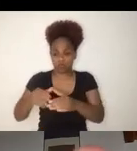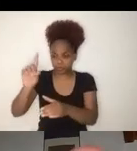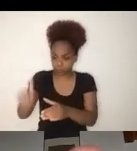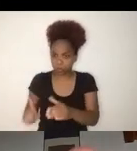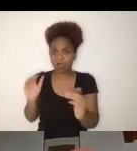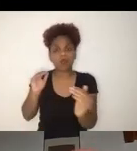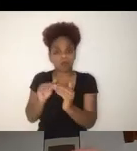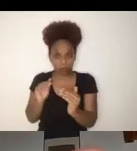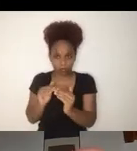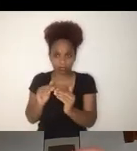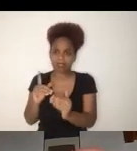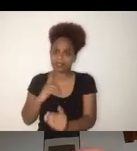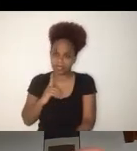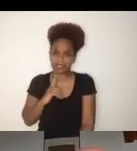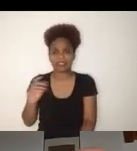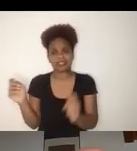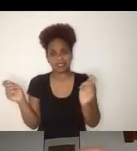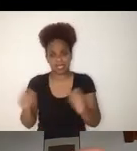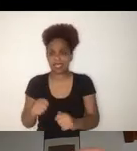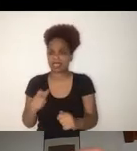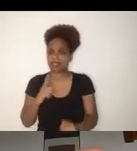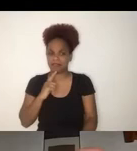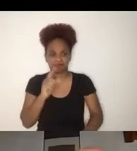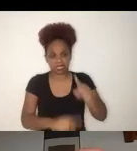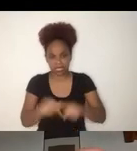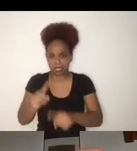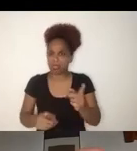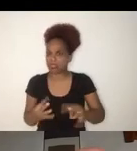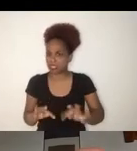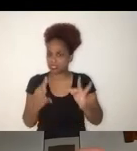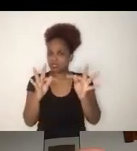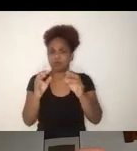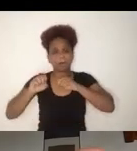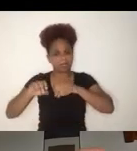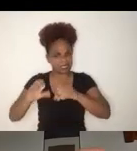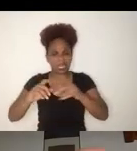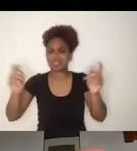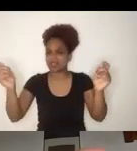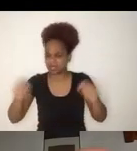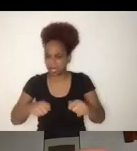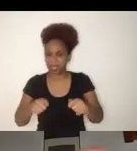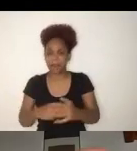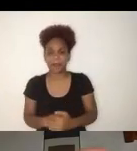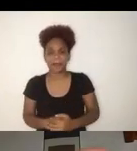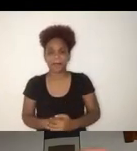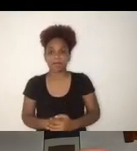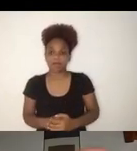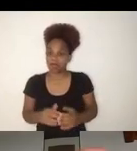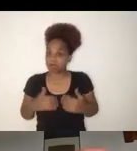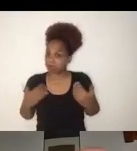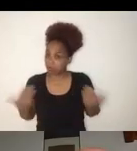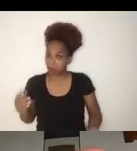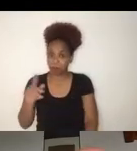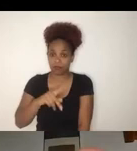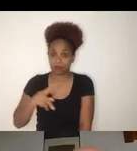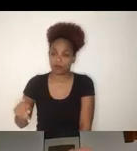instruction. So this means that when schools are closed, teachers do not have easy access to